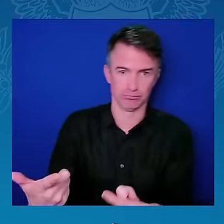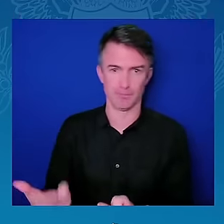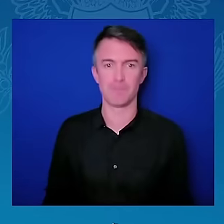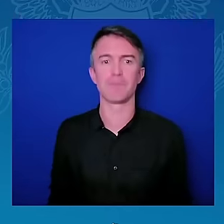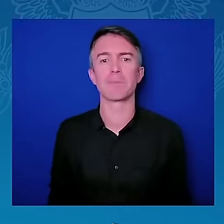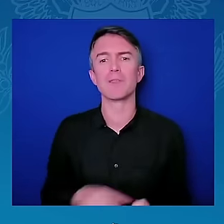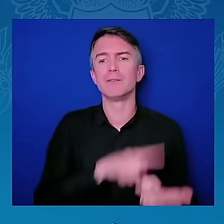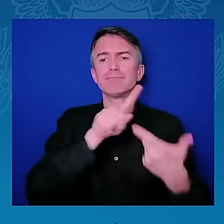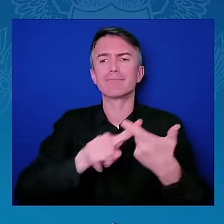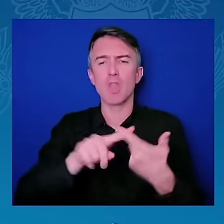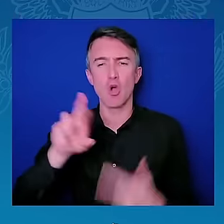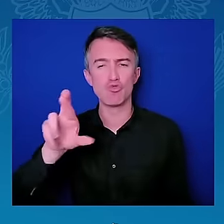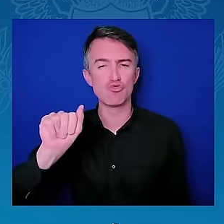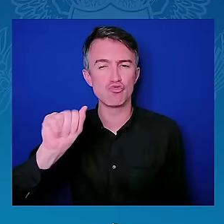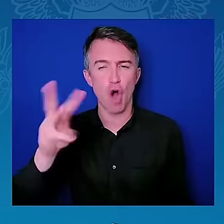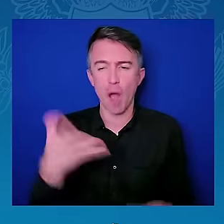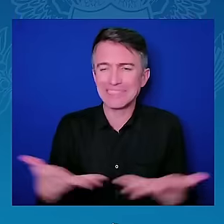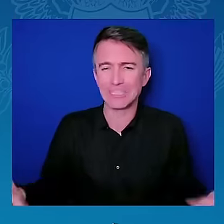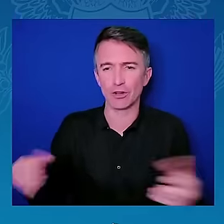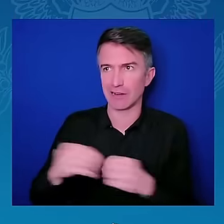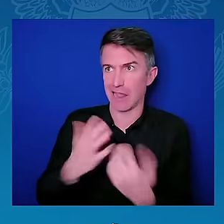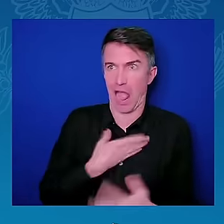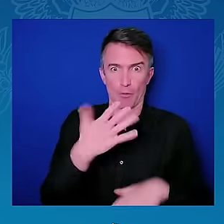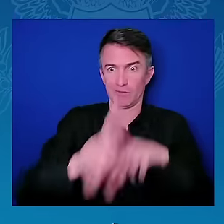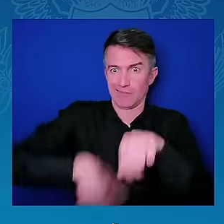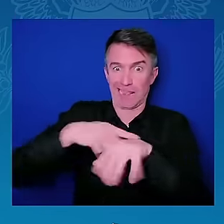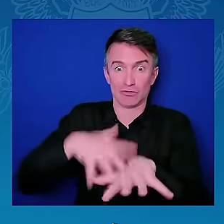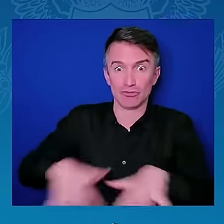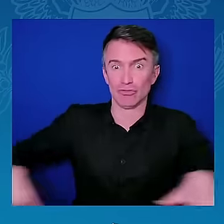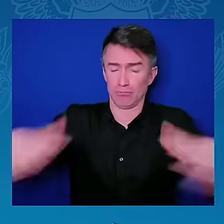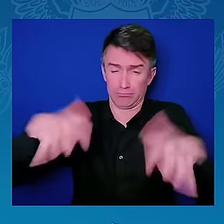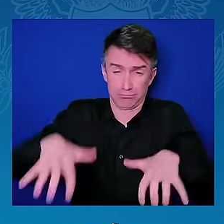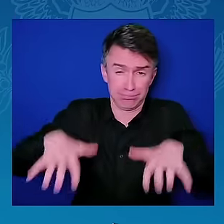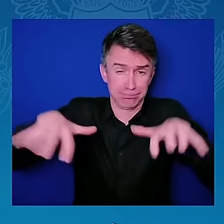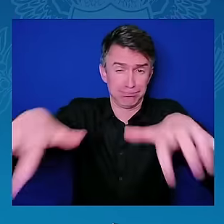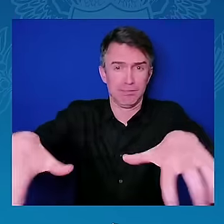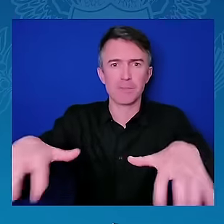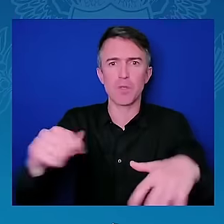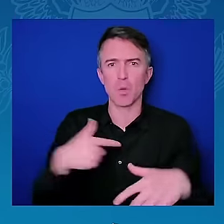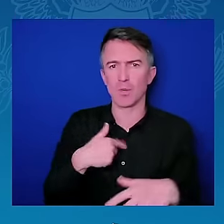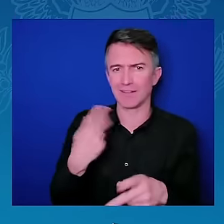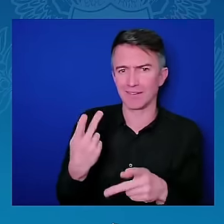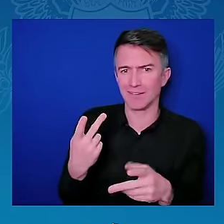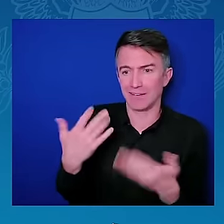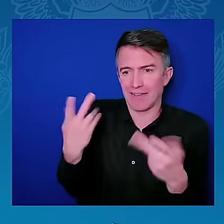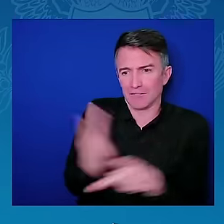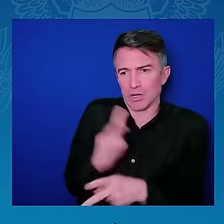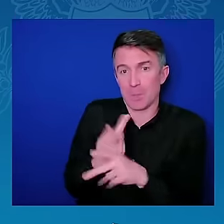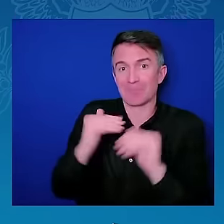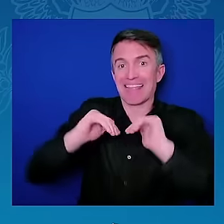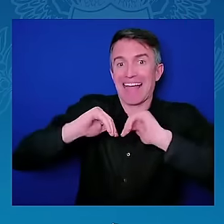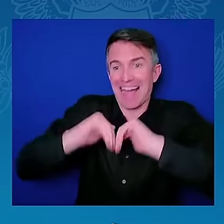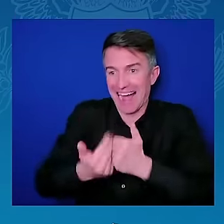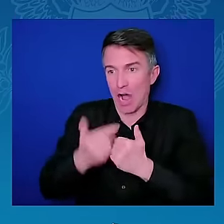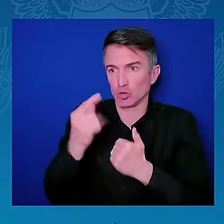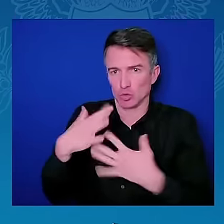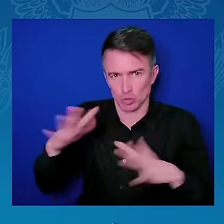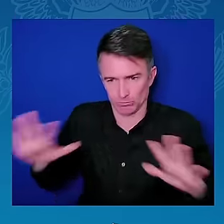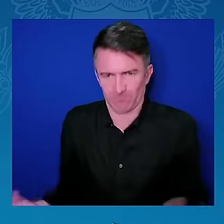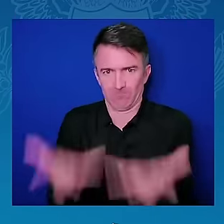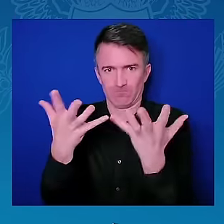investment, you must think about how to bring both public and private investment. And that is why